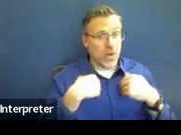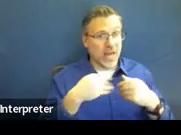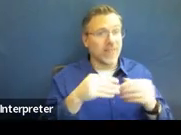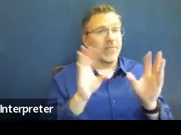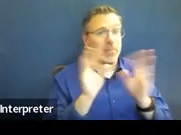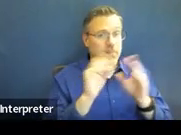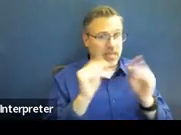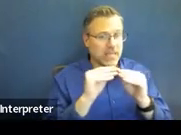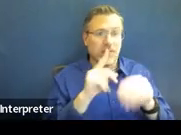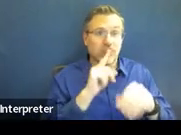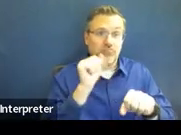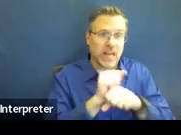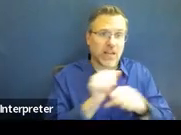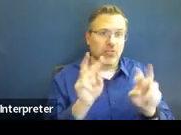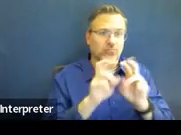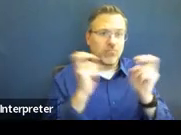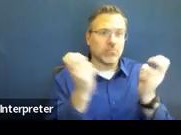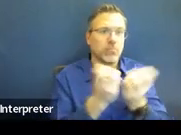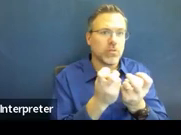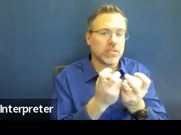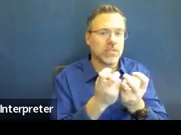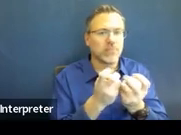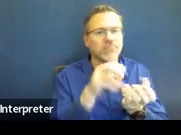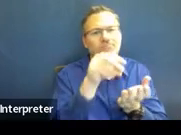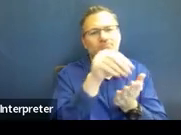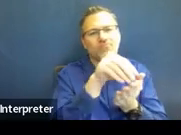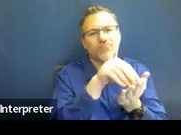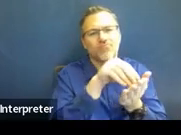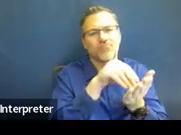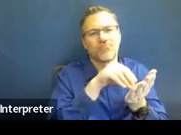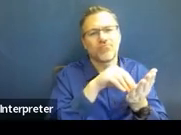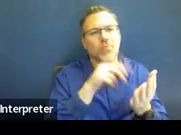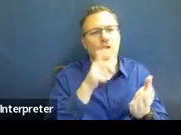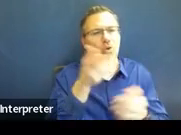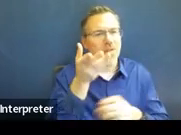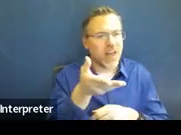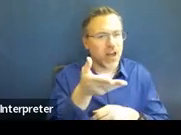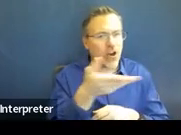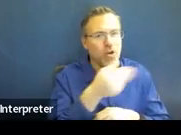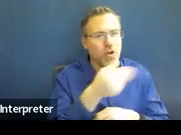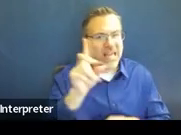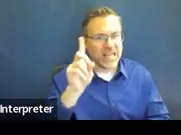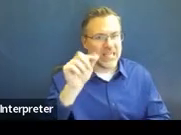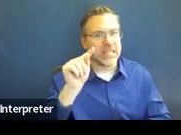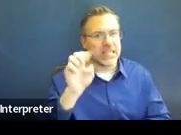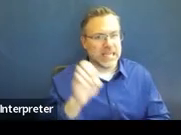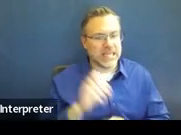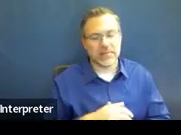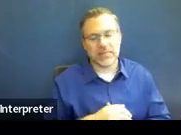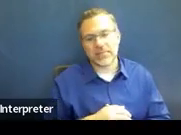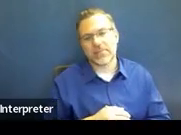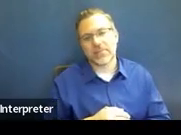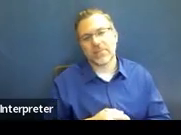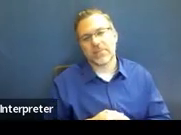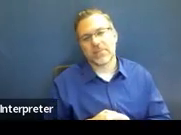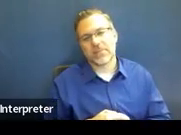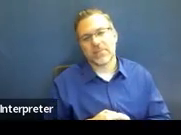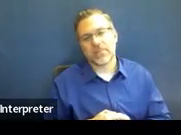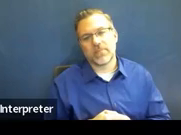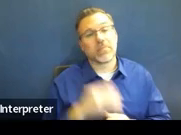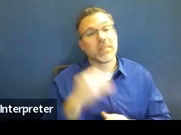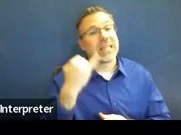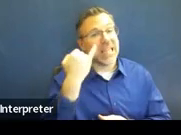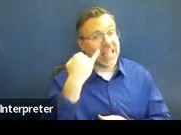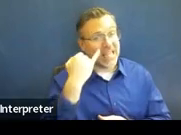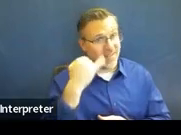you're going to record the people that attended the meeting, and the date of that meeting. If you are doing an